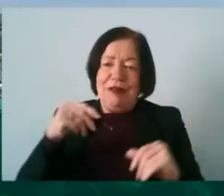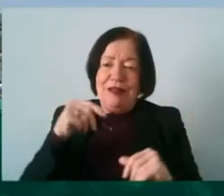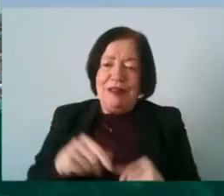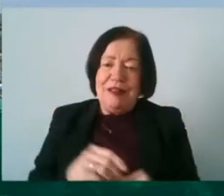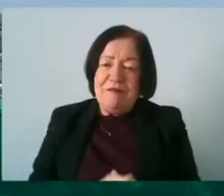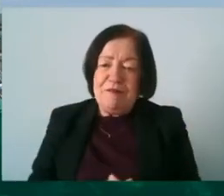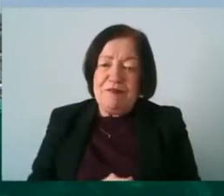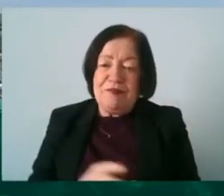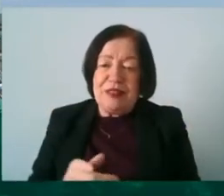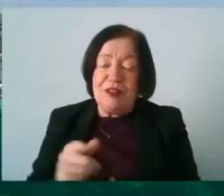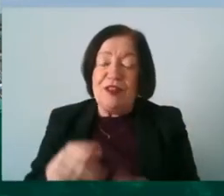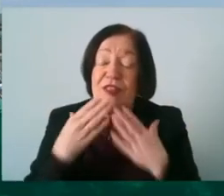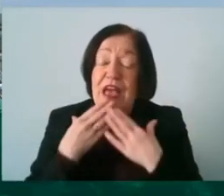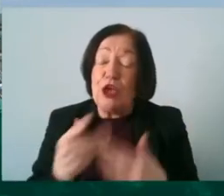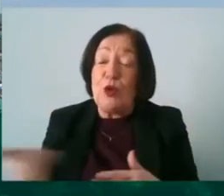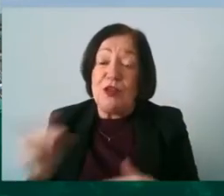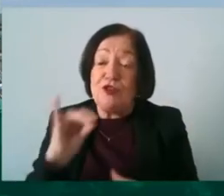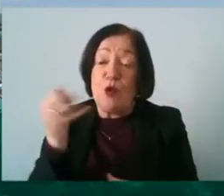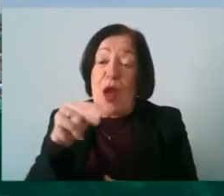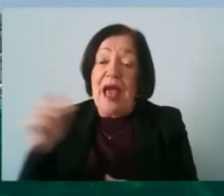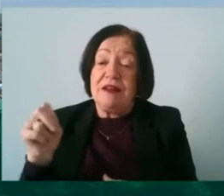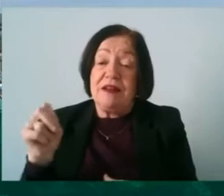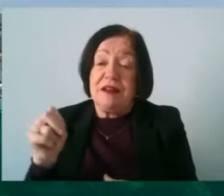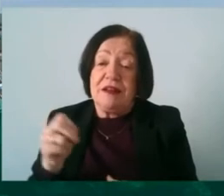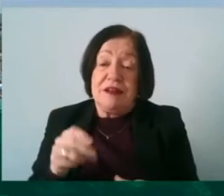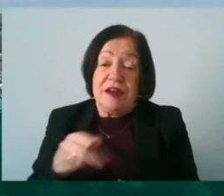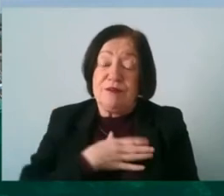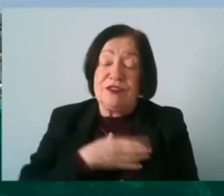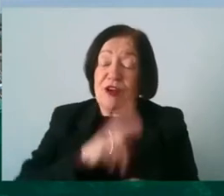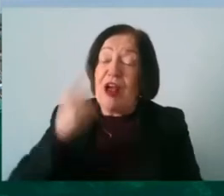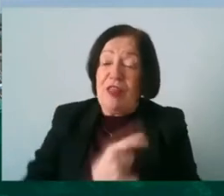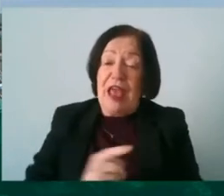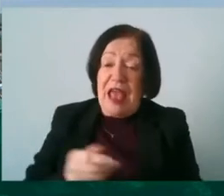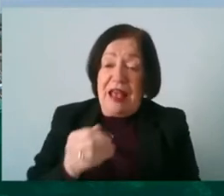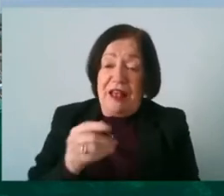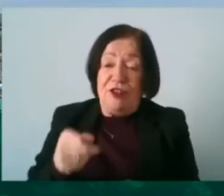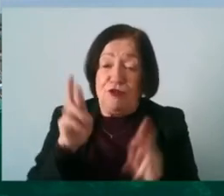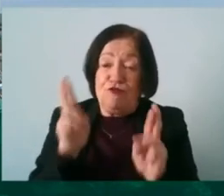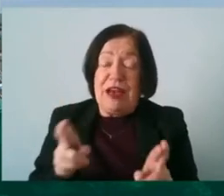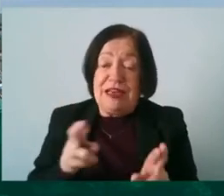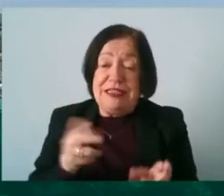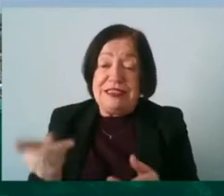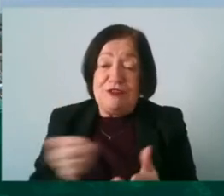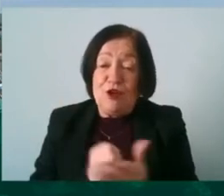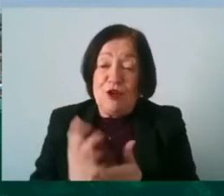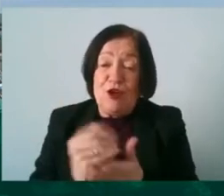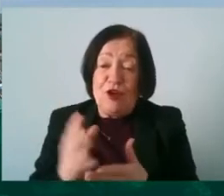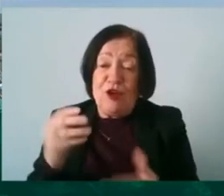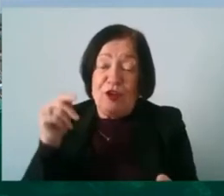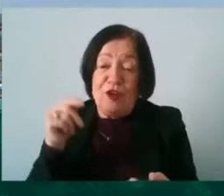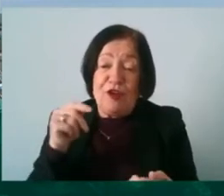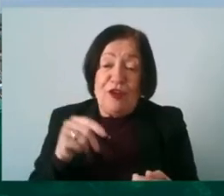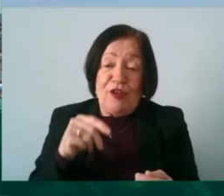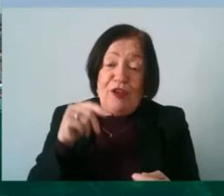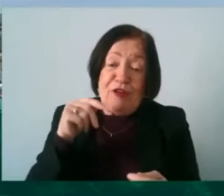yeah well thank you uh joanna and i'm sorry i can't be there in person but as you quite rightly described the weather was pretty horrendous here today